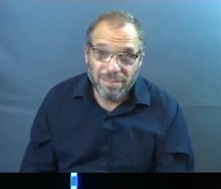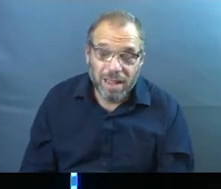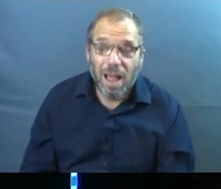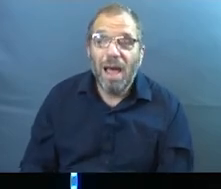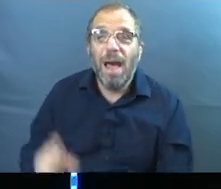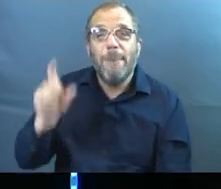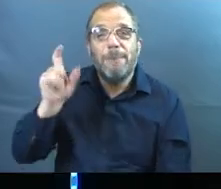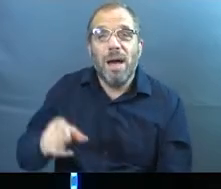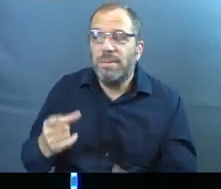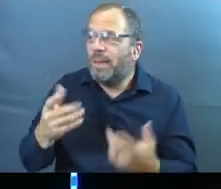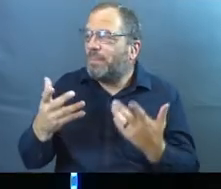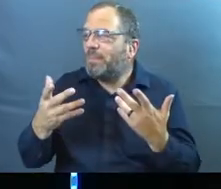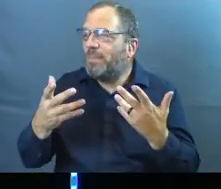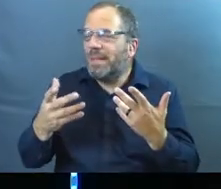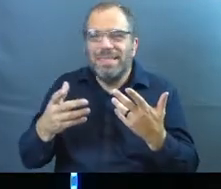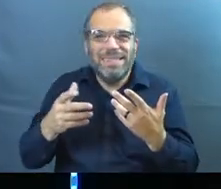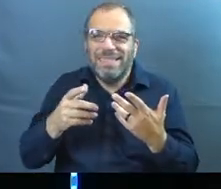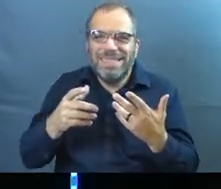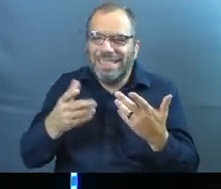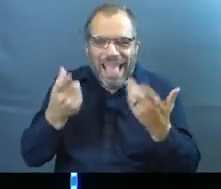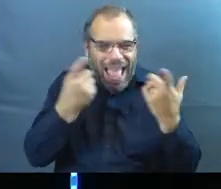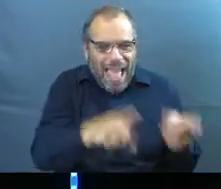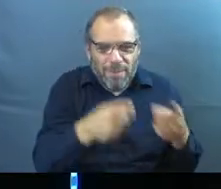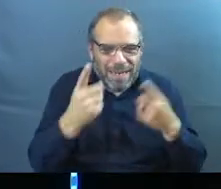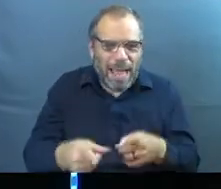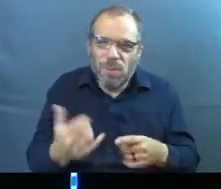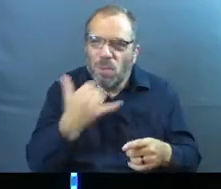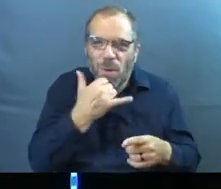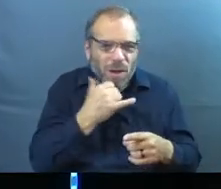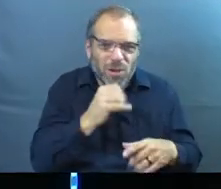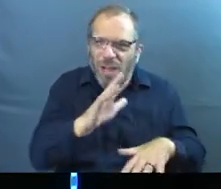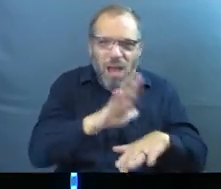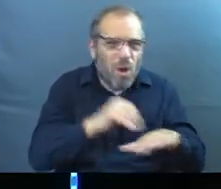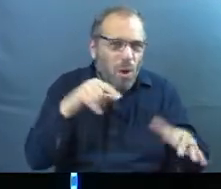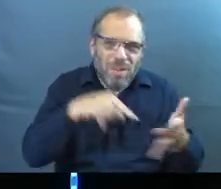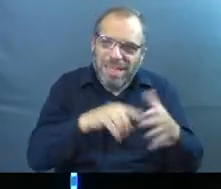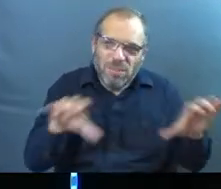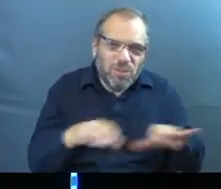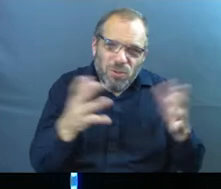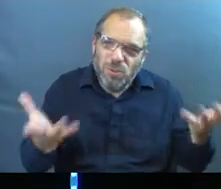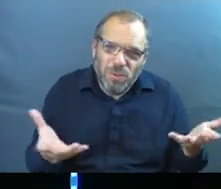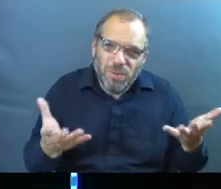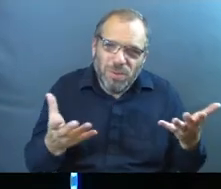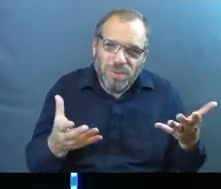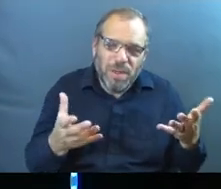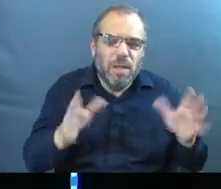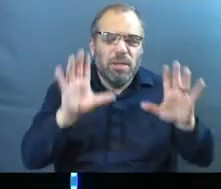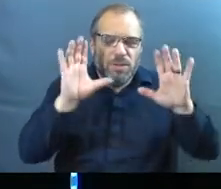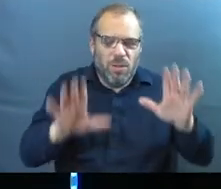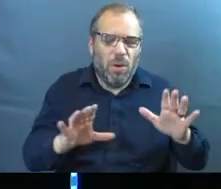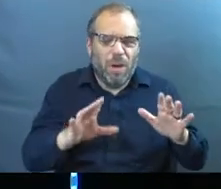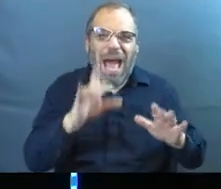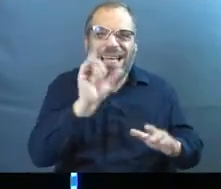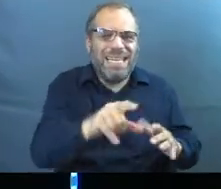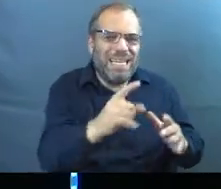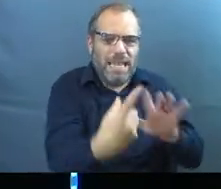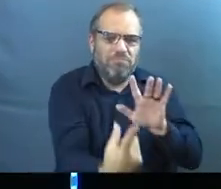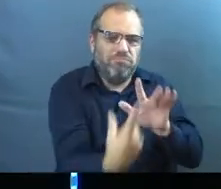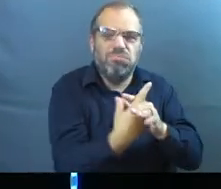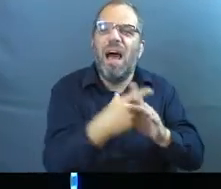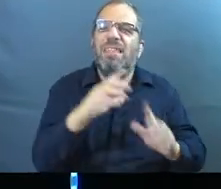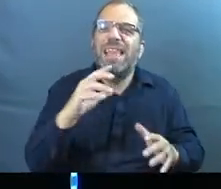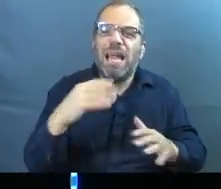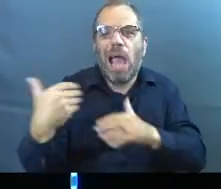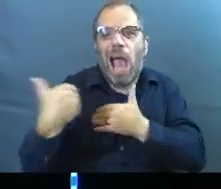Things are going to happen that they're not supposed to. It's not what you're called to do. So I needed to hear. I needed that accountability.